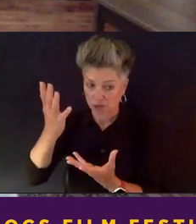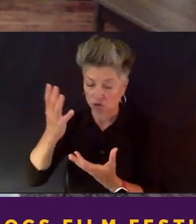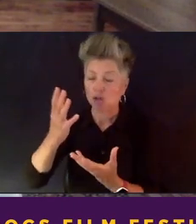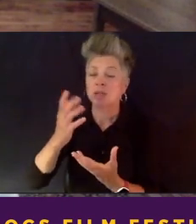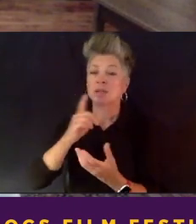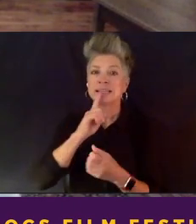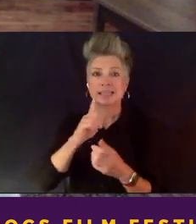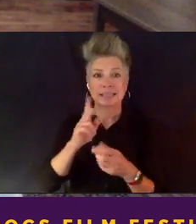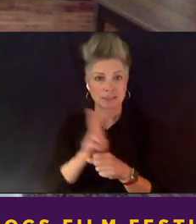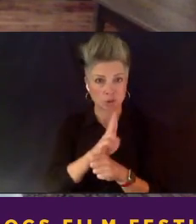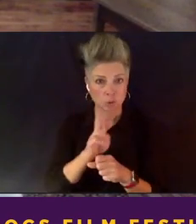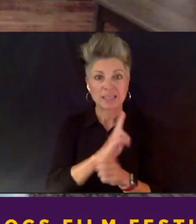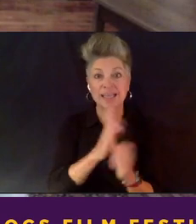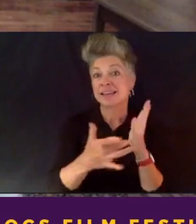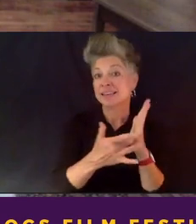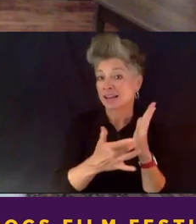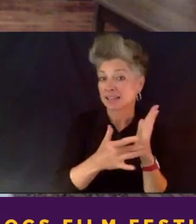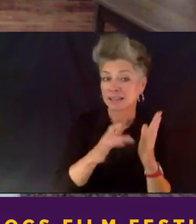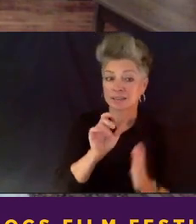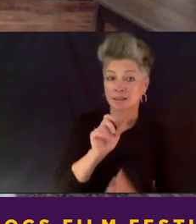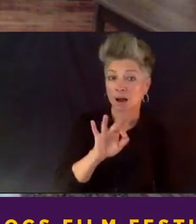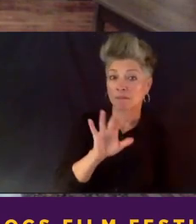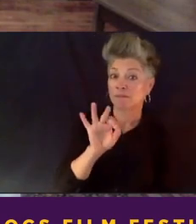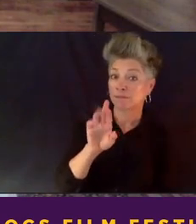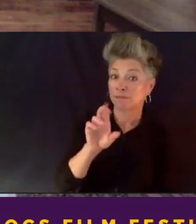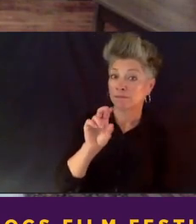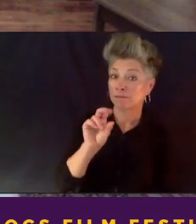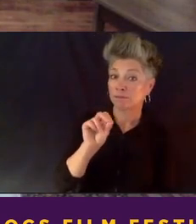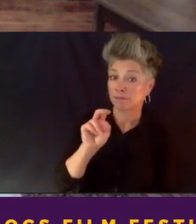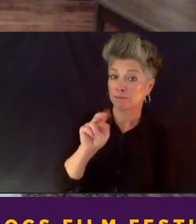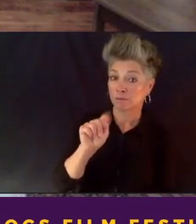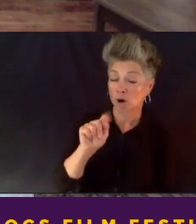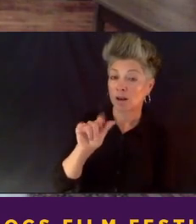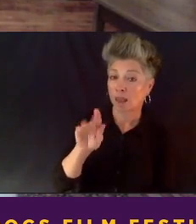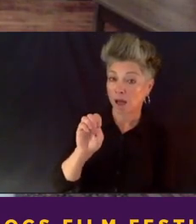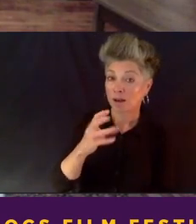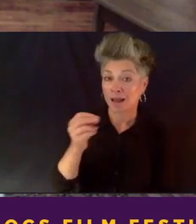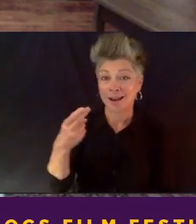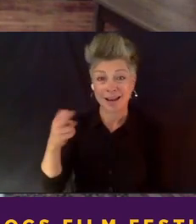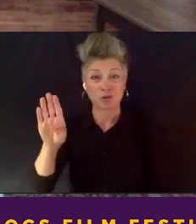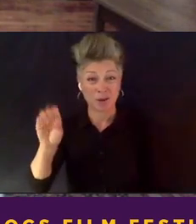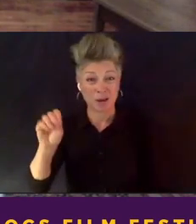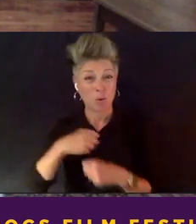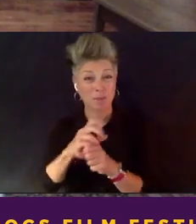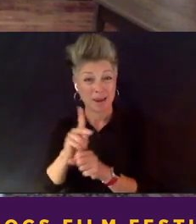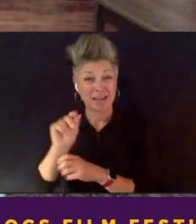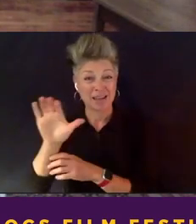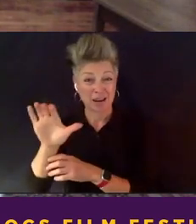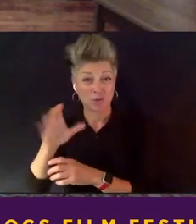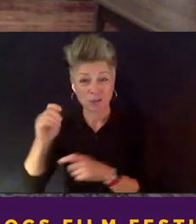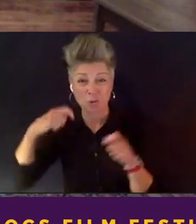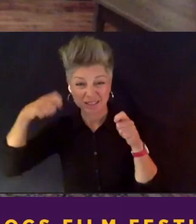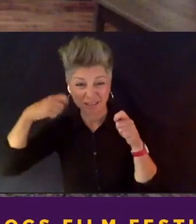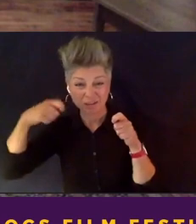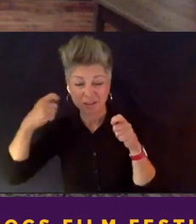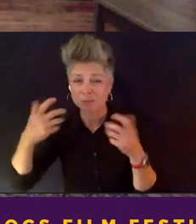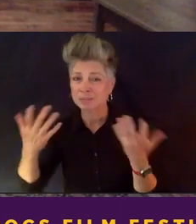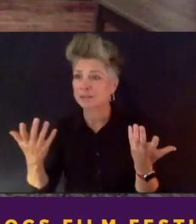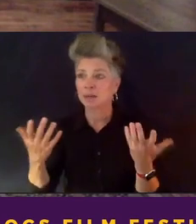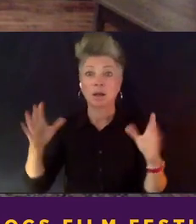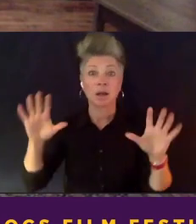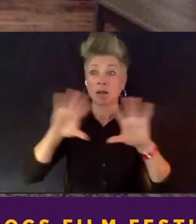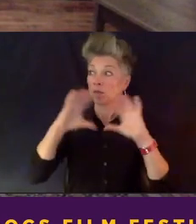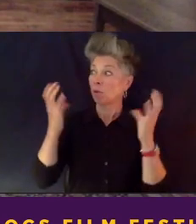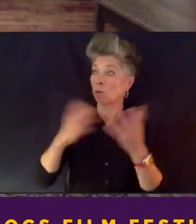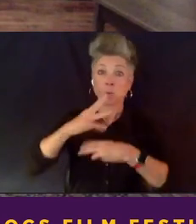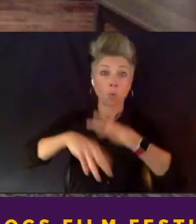frontline HBO and, and, and making documentaries and making films. I mean, we're in a world now where we need investigative